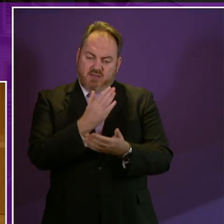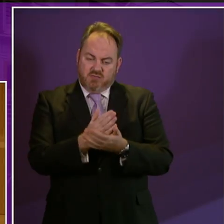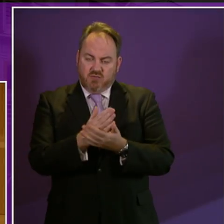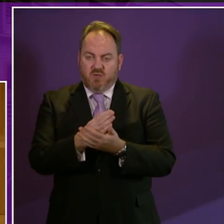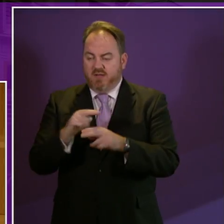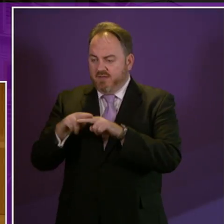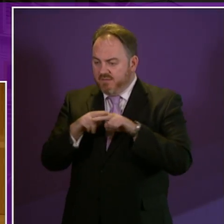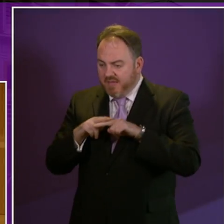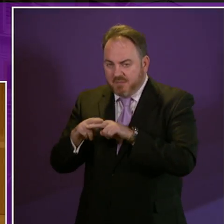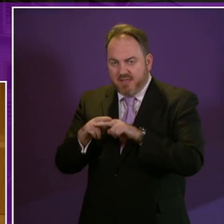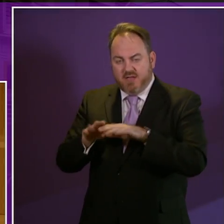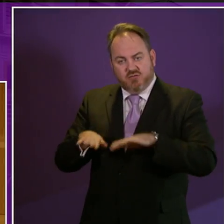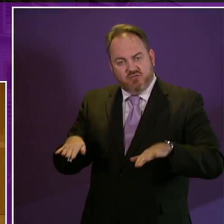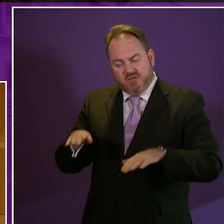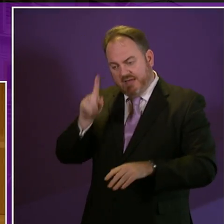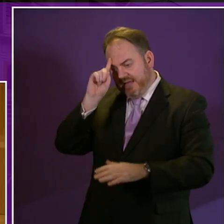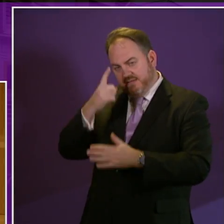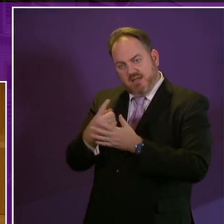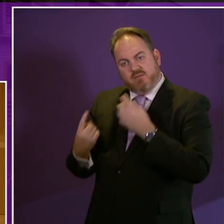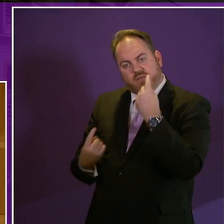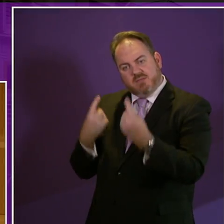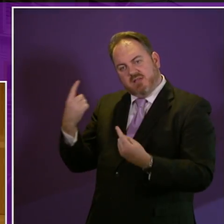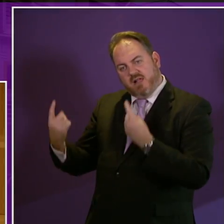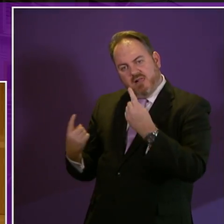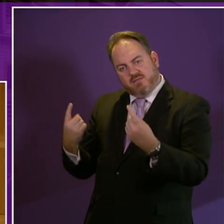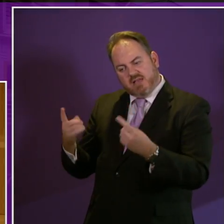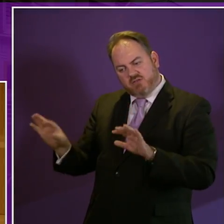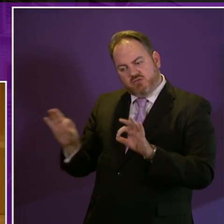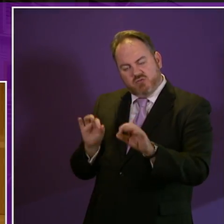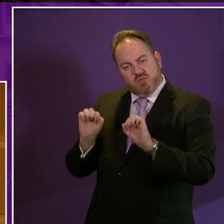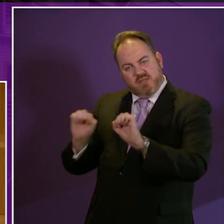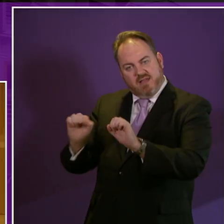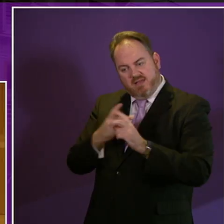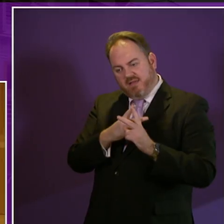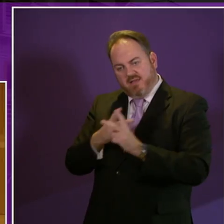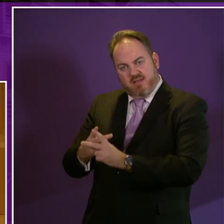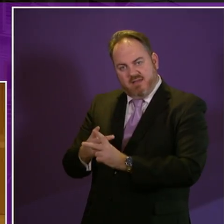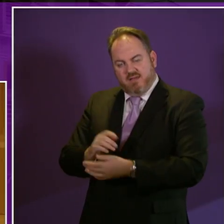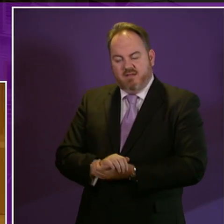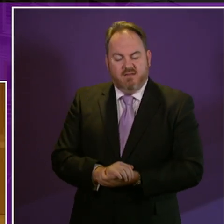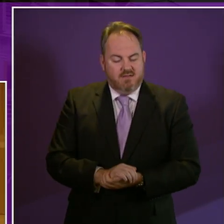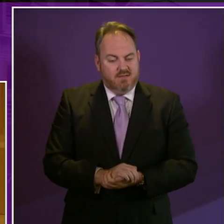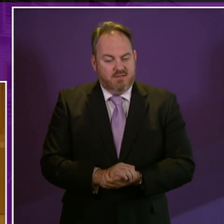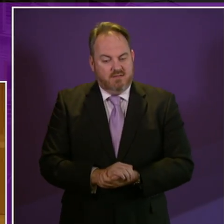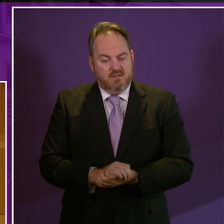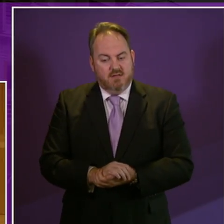choice over the care that is directed for them but that has been met by challenges in its own respect we still see some local